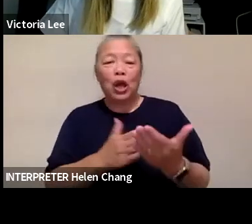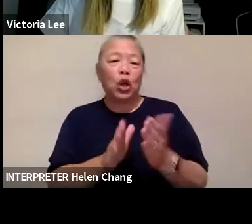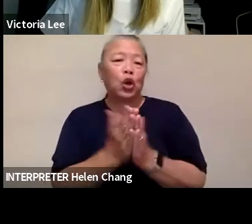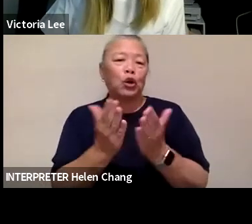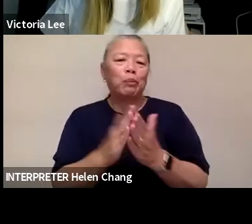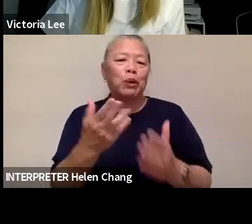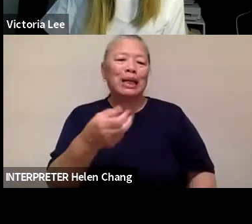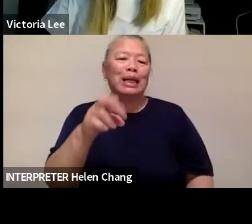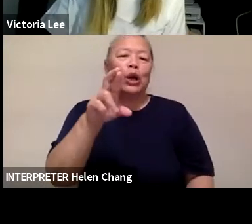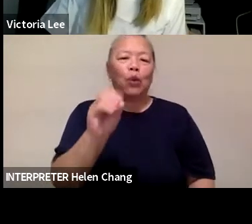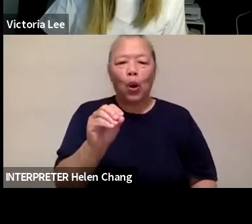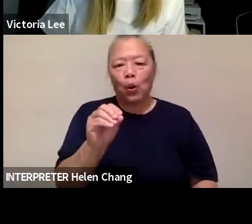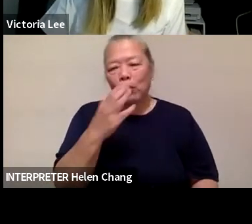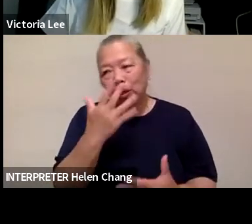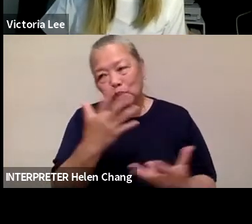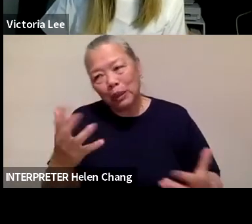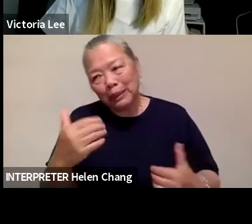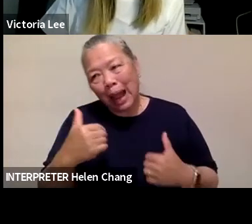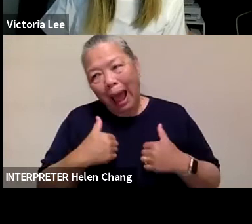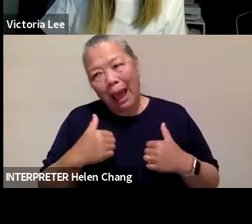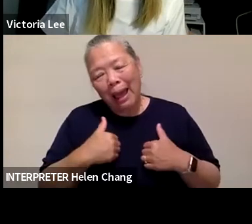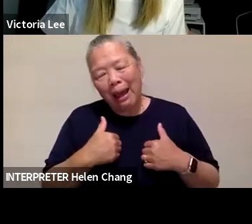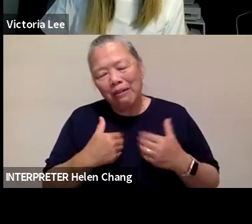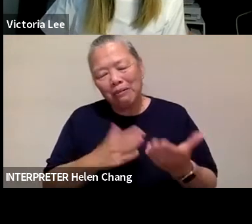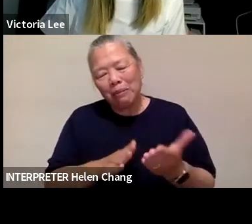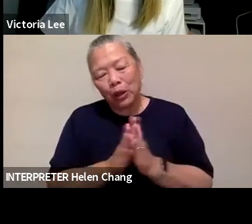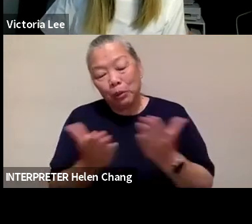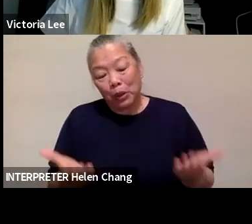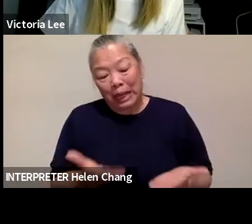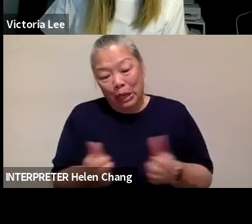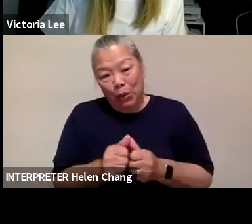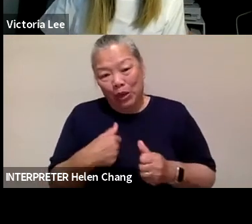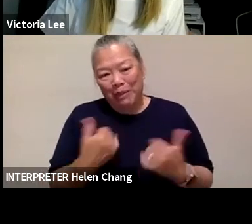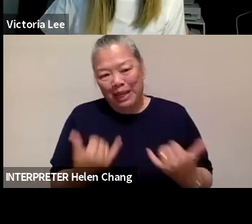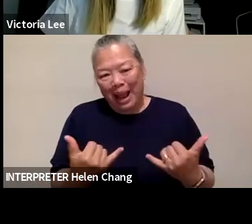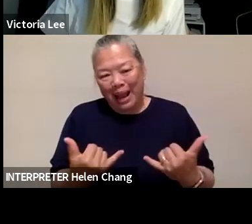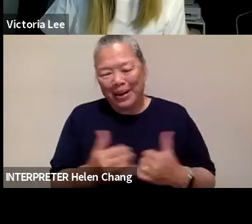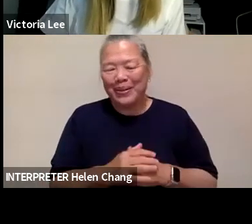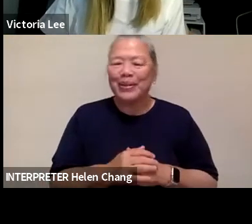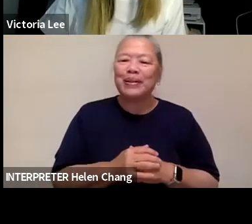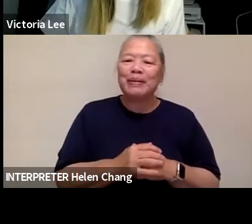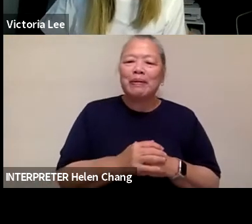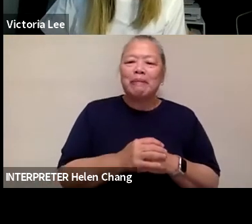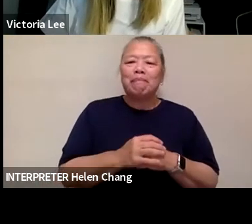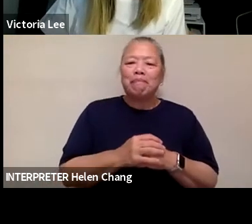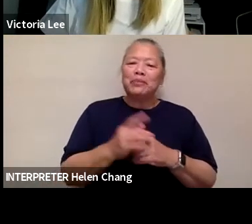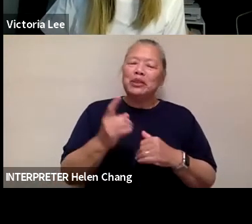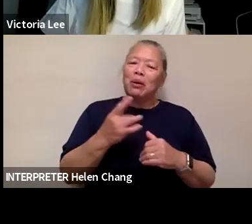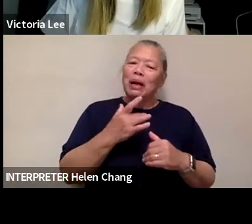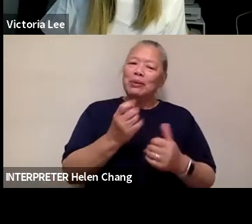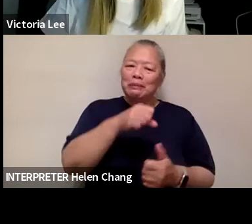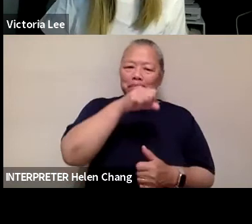so much. I actually have your cookbook right next to my desk right now. And, yeah, I would love to hear